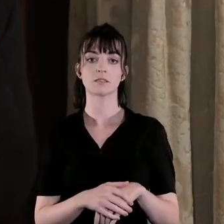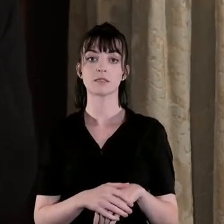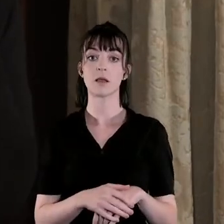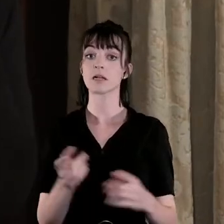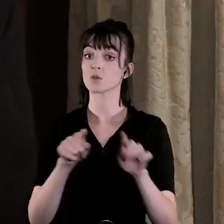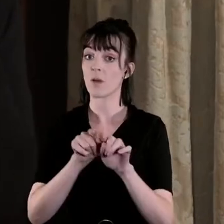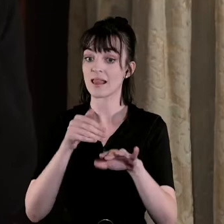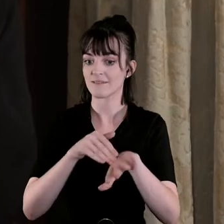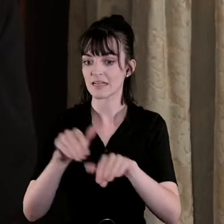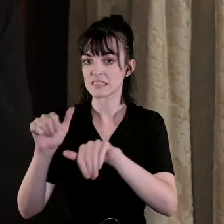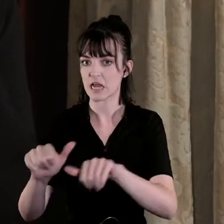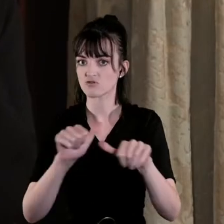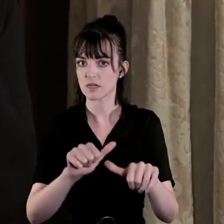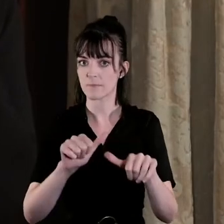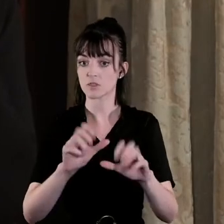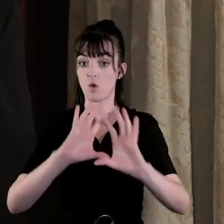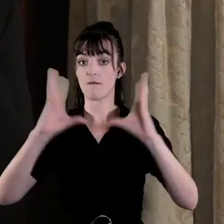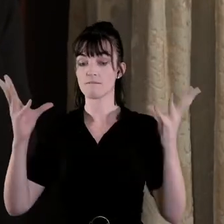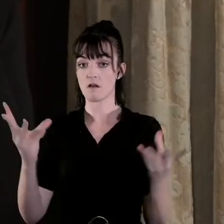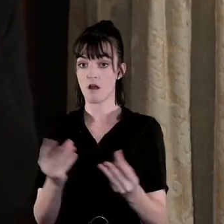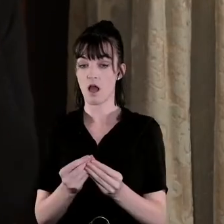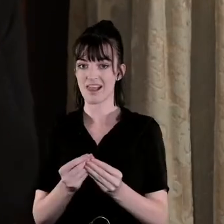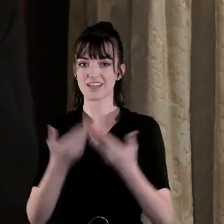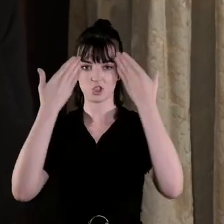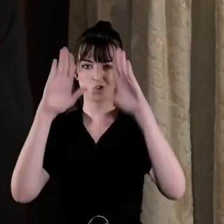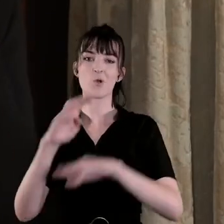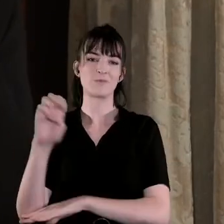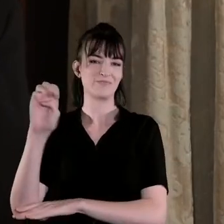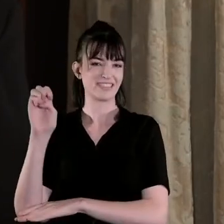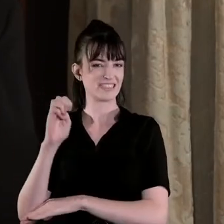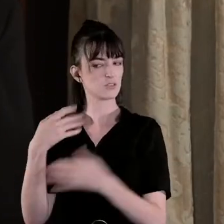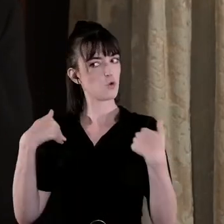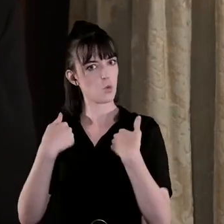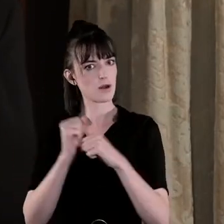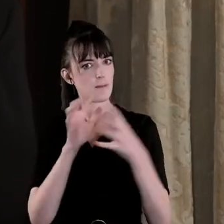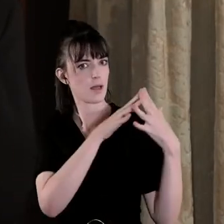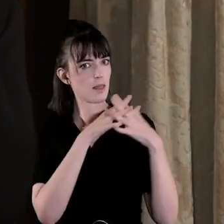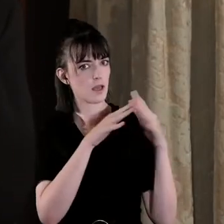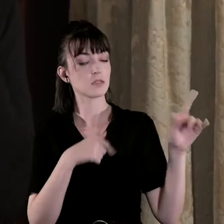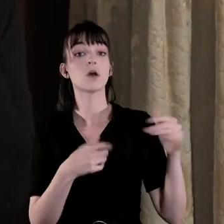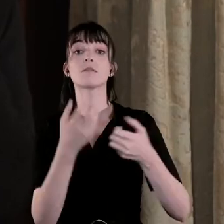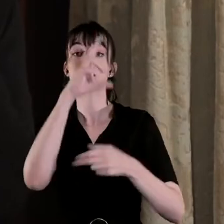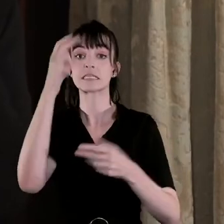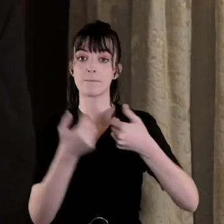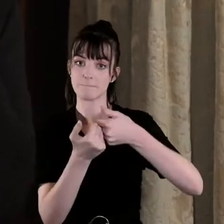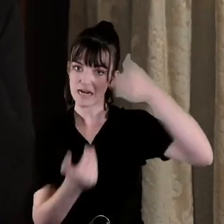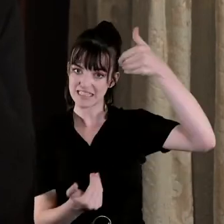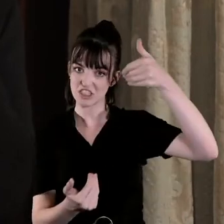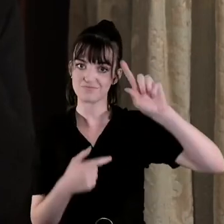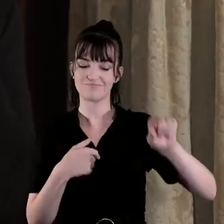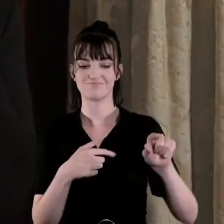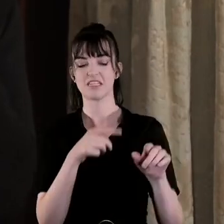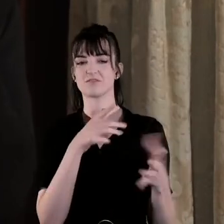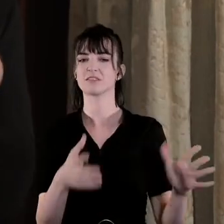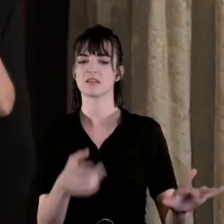much broader imperial concerns so partition for example is designed to contain nationalist aspirations for